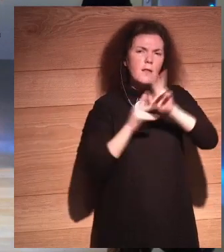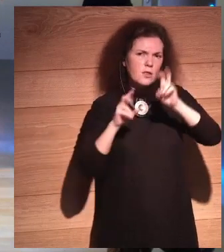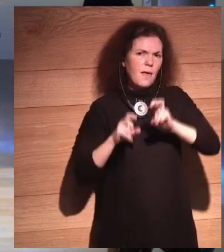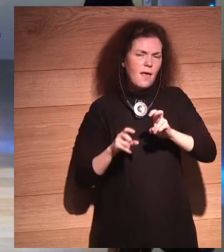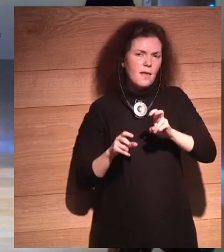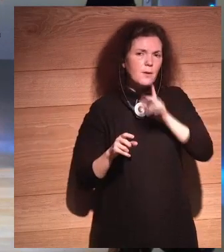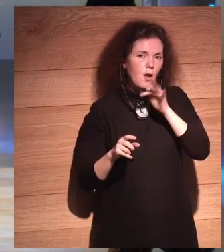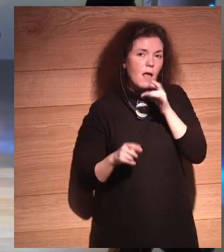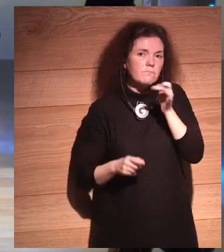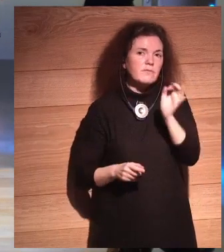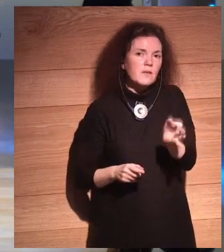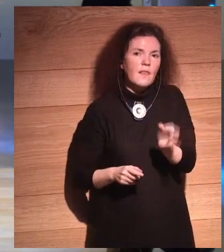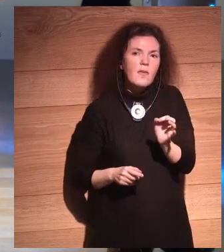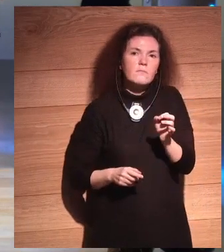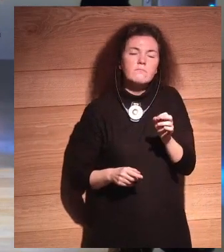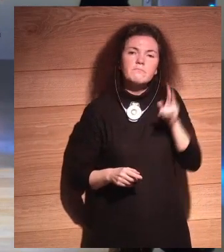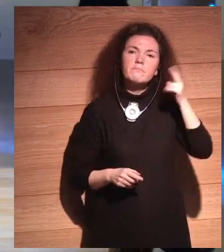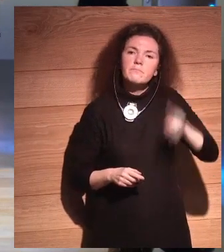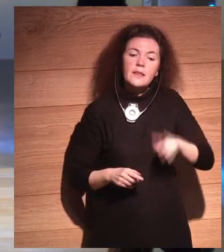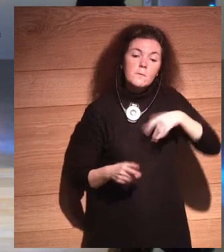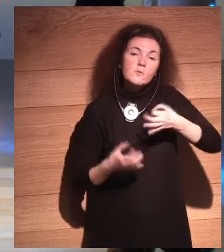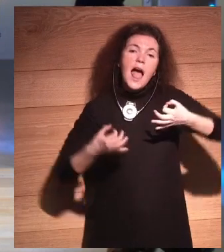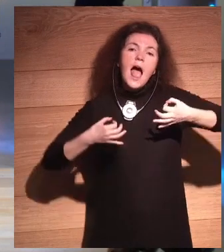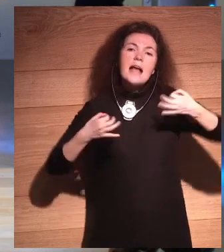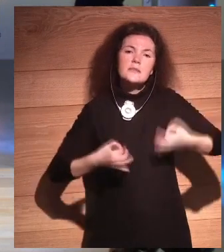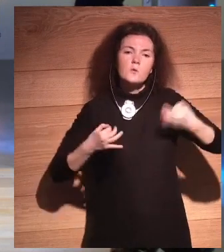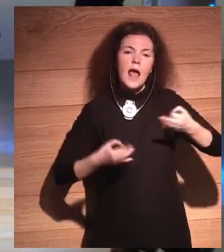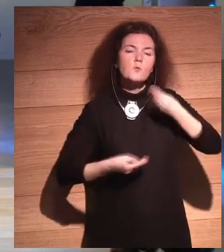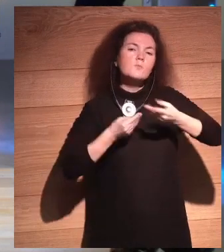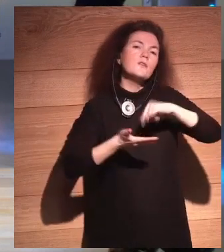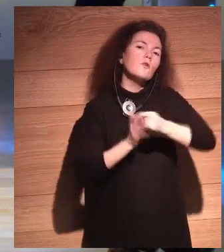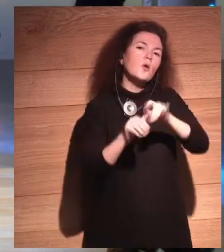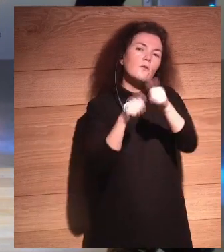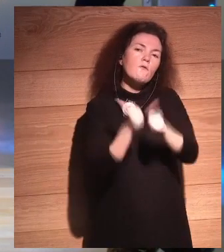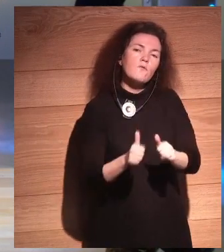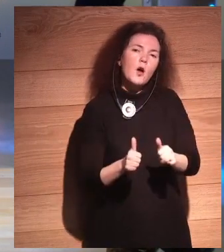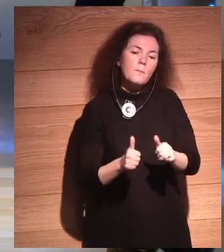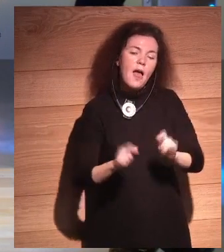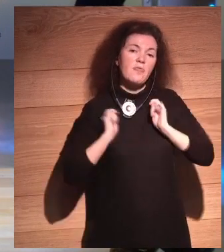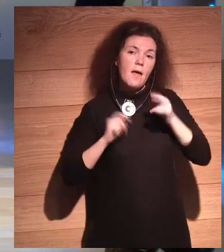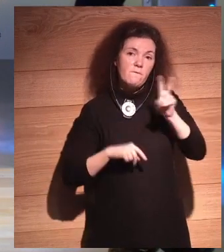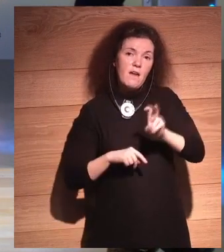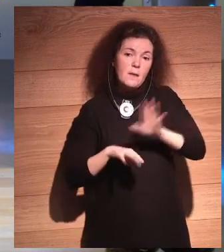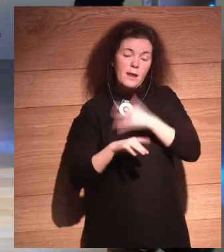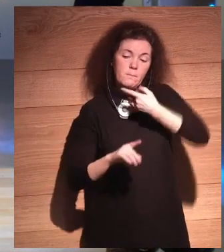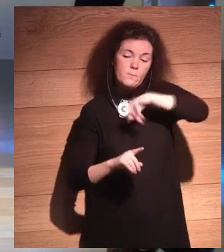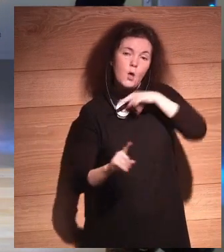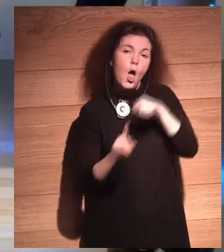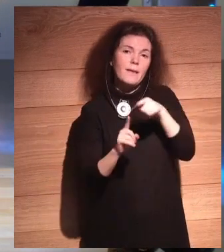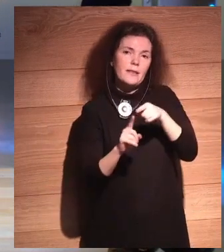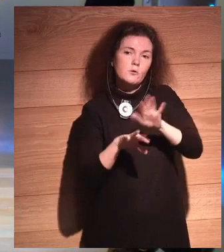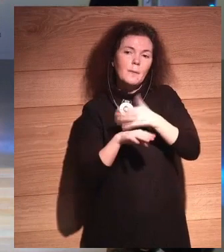So we need to make sure that we use technology in a way that will actually serve its purpose, which is to help us be better humans.